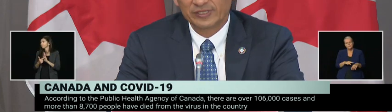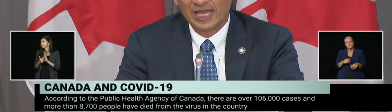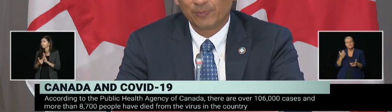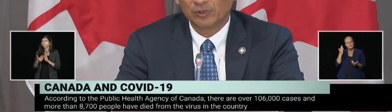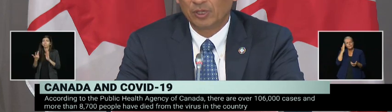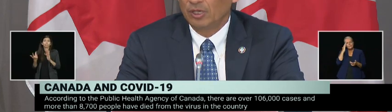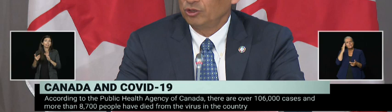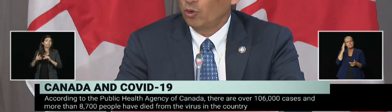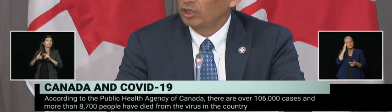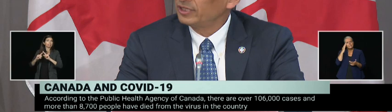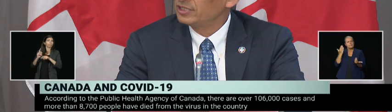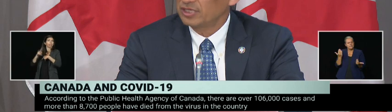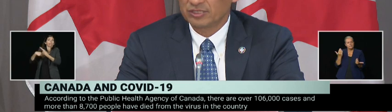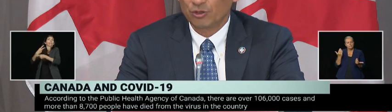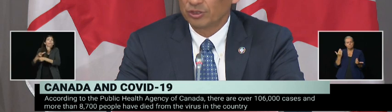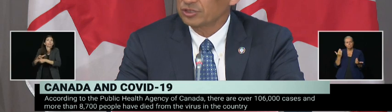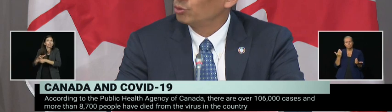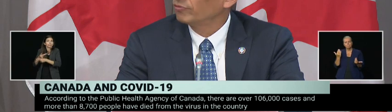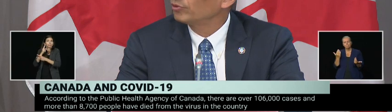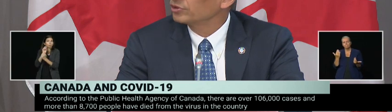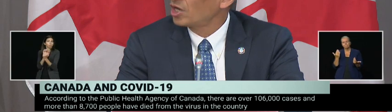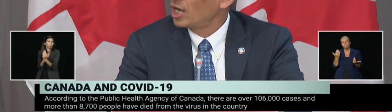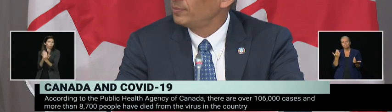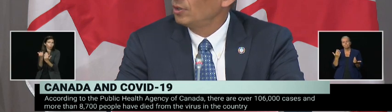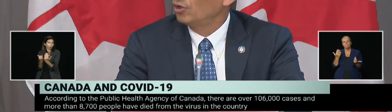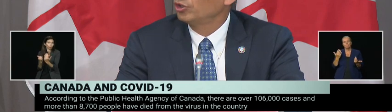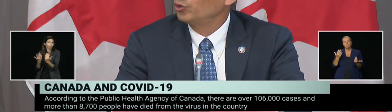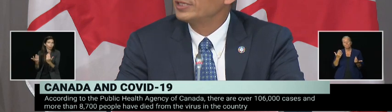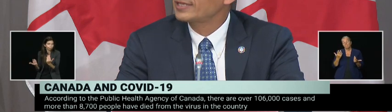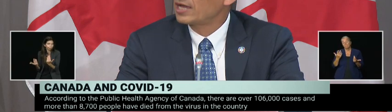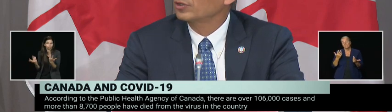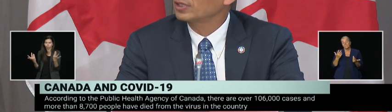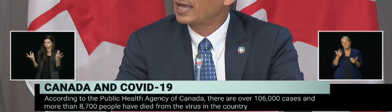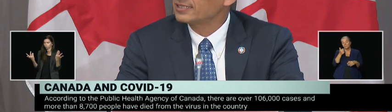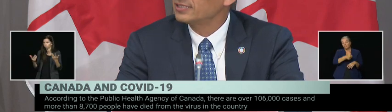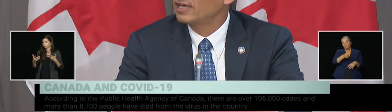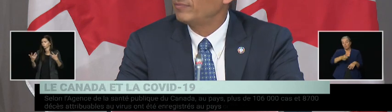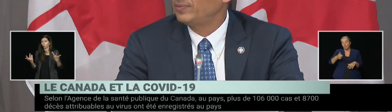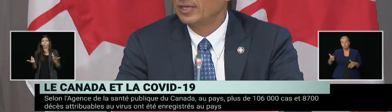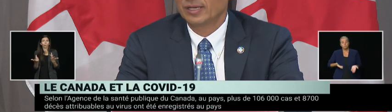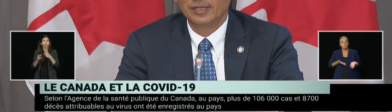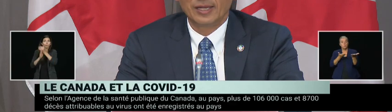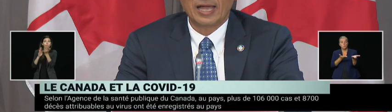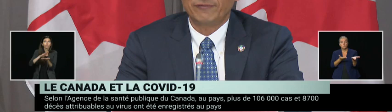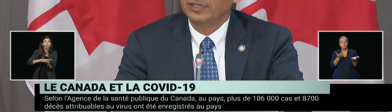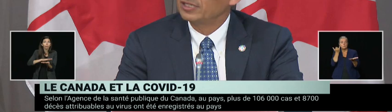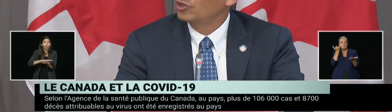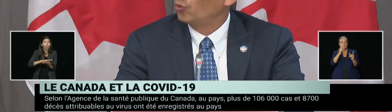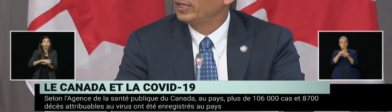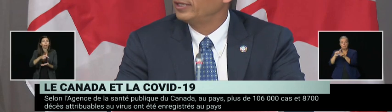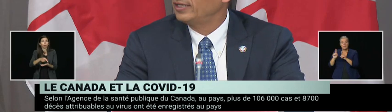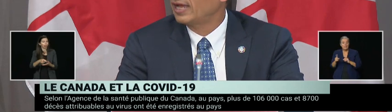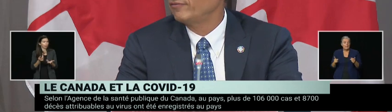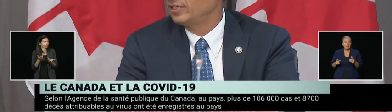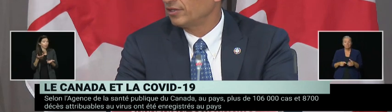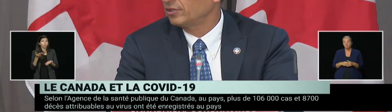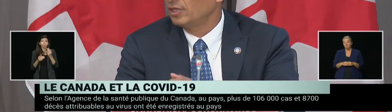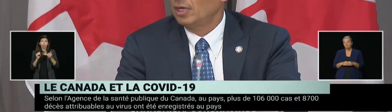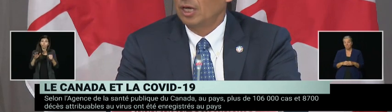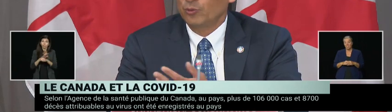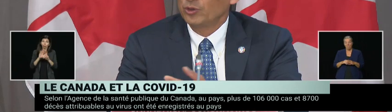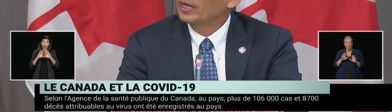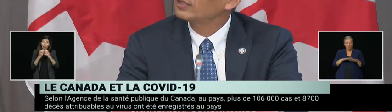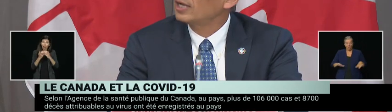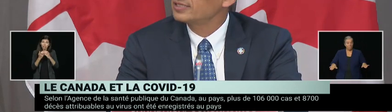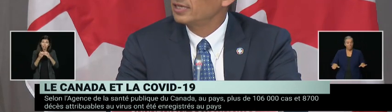For example, do all kids just go to school full-time or do we stagger classes, have maybe half the kids go one day and half the other?